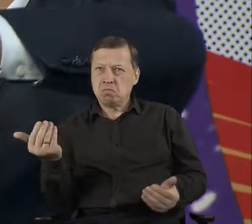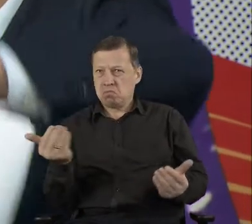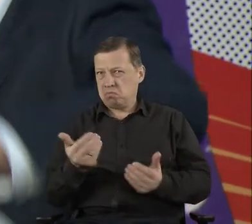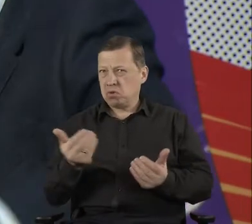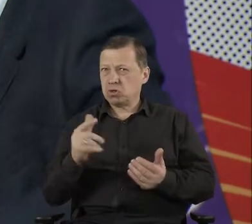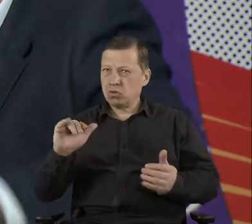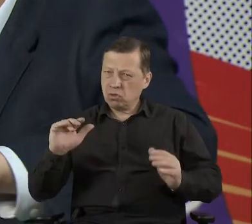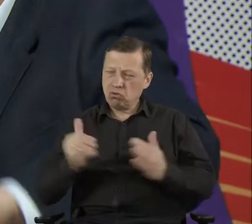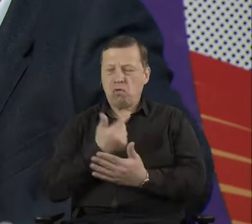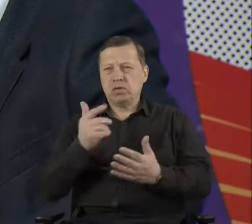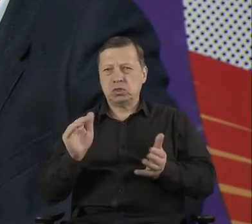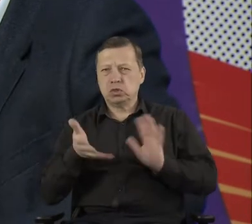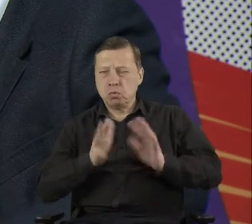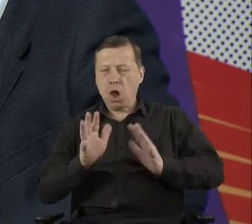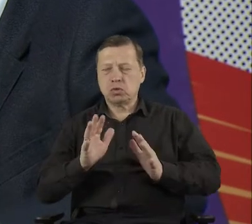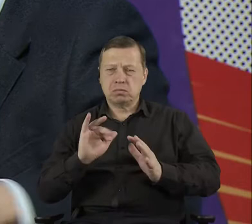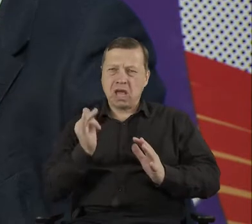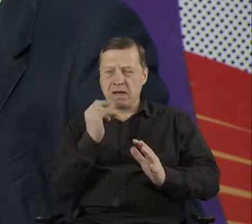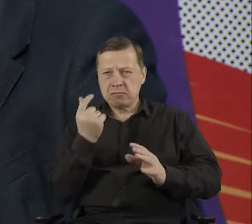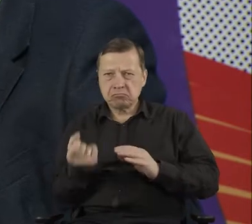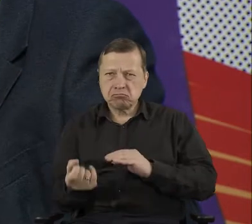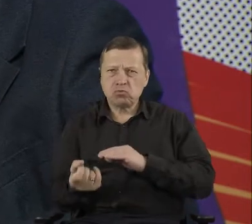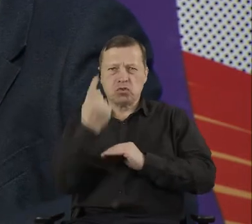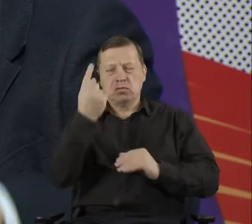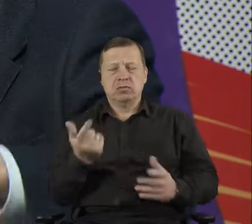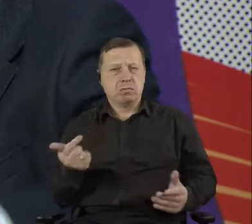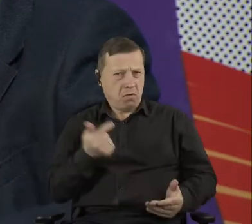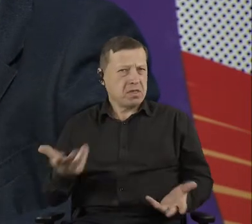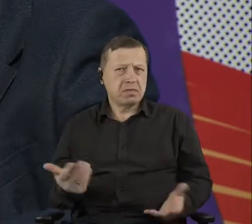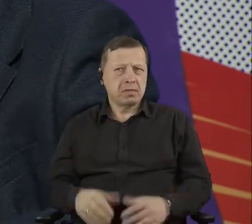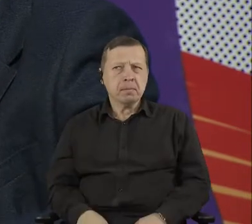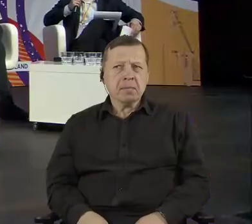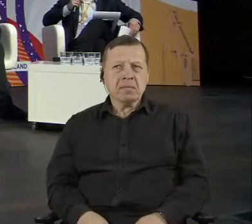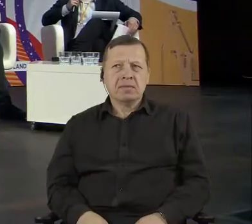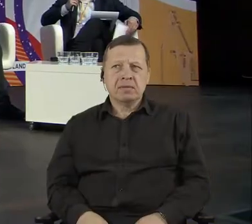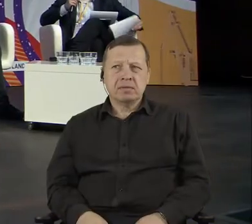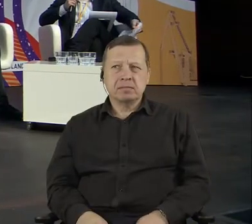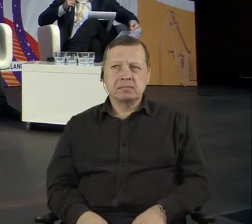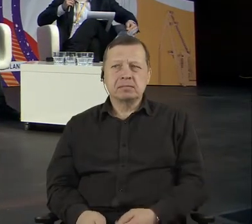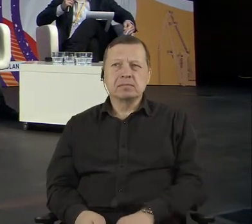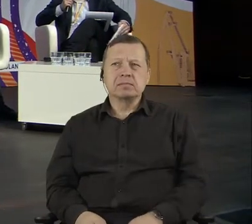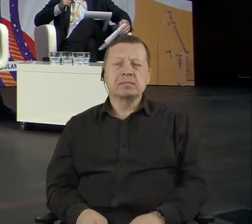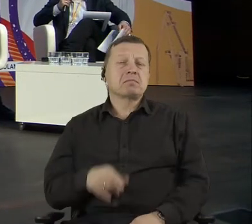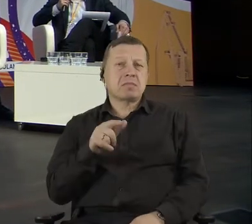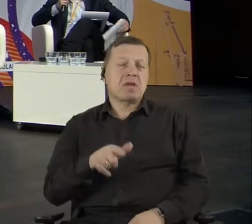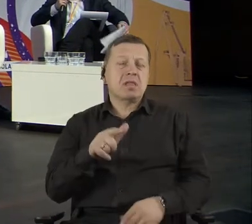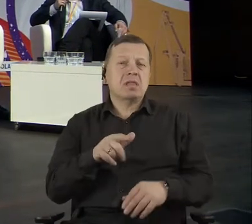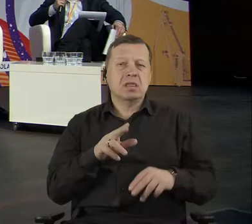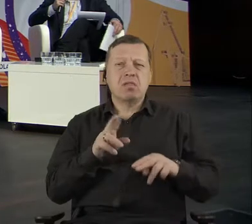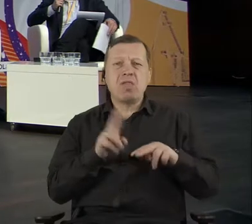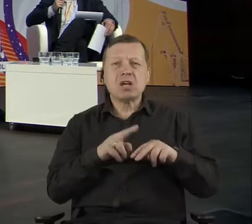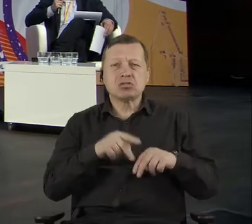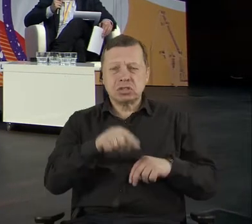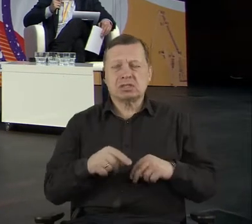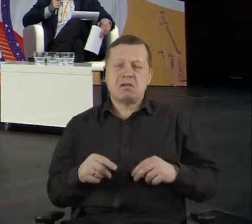increase the effectiveness of the tools that we have, but actually to create the new tools and the new